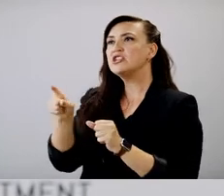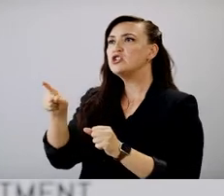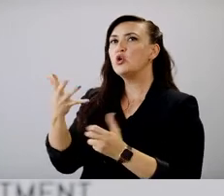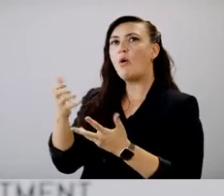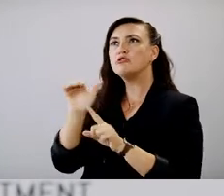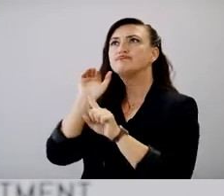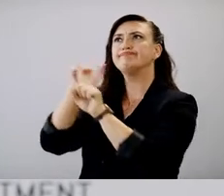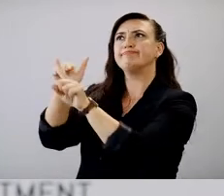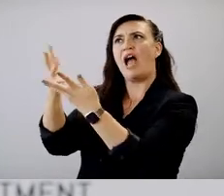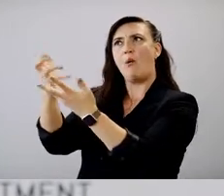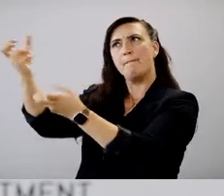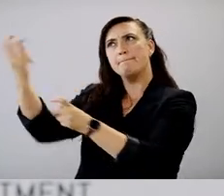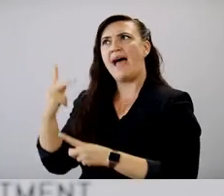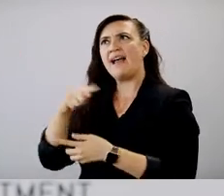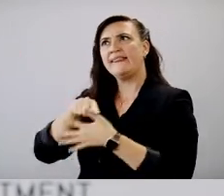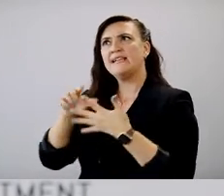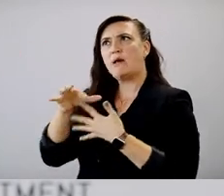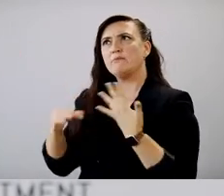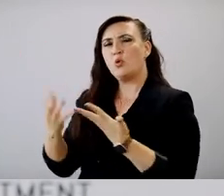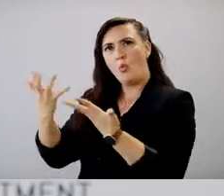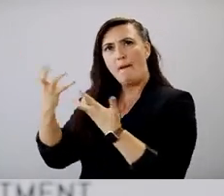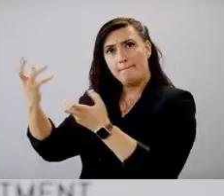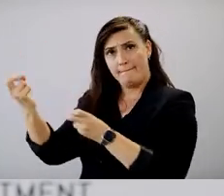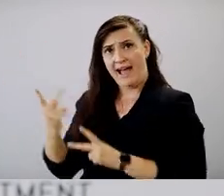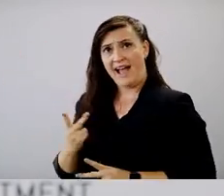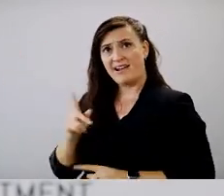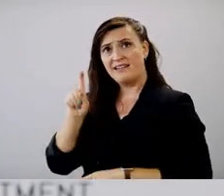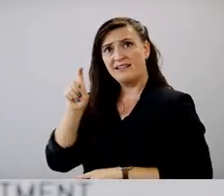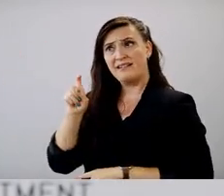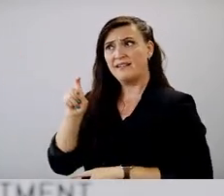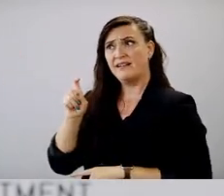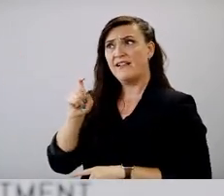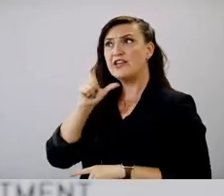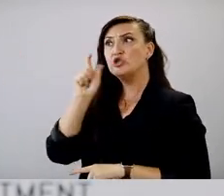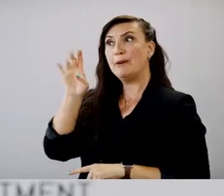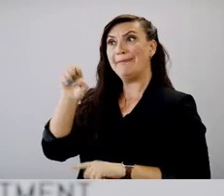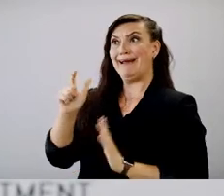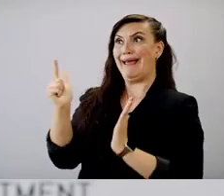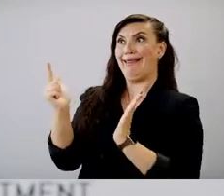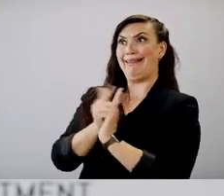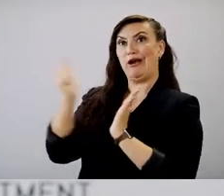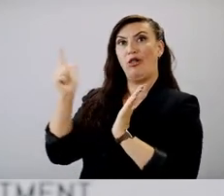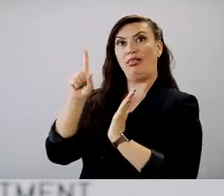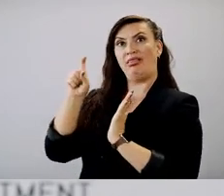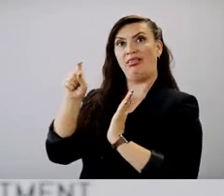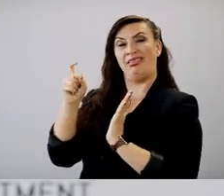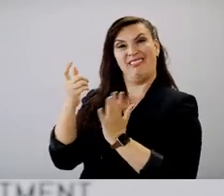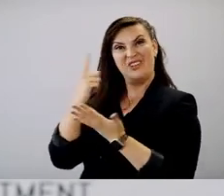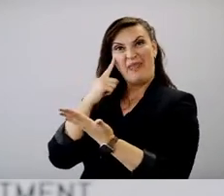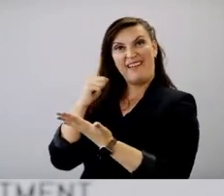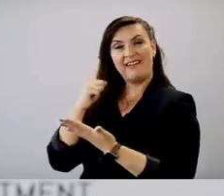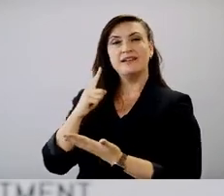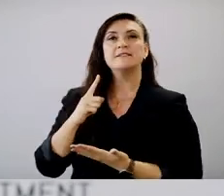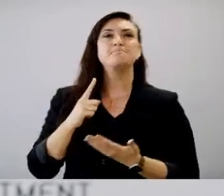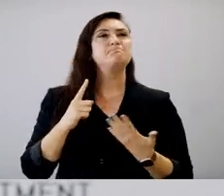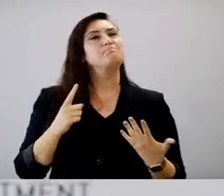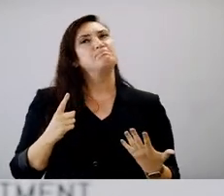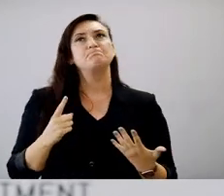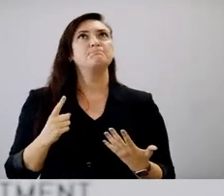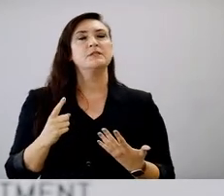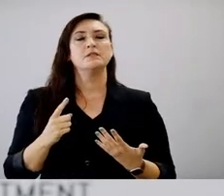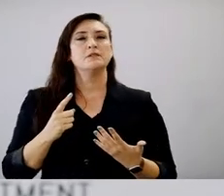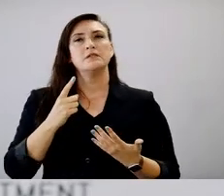you think we need to follow? That should not be illegal. You know, not, not as mandates. I